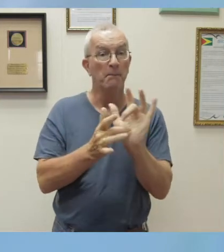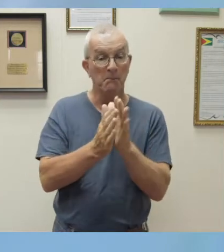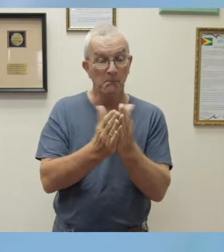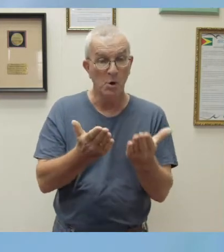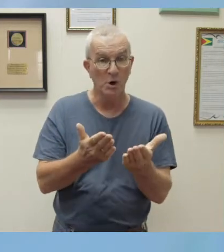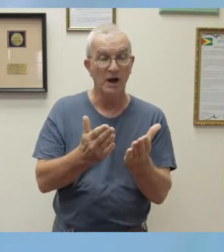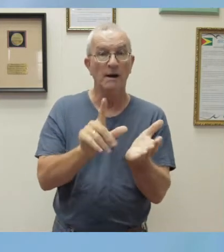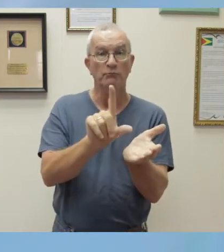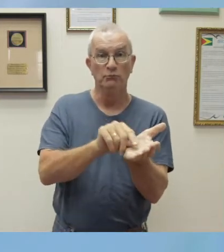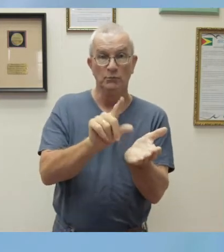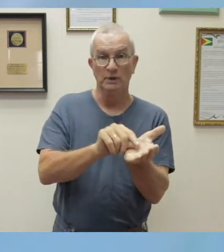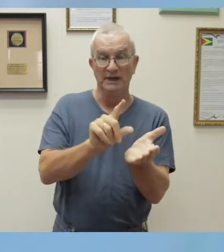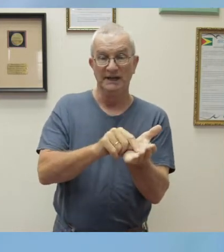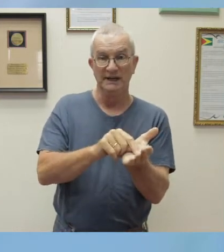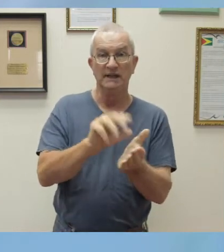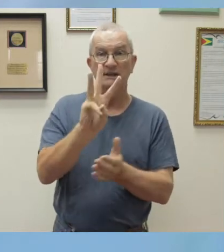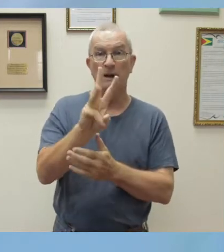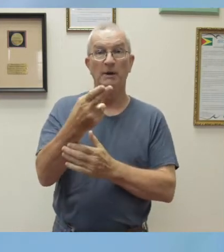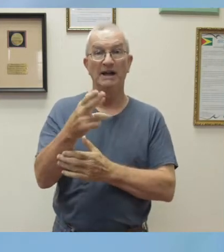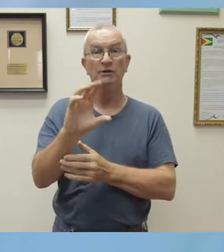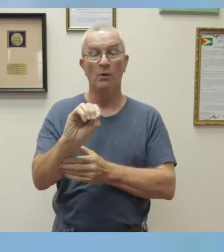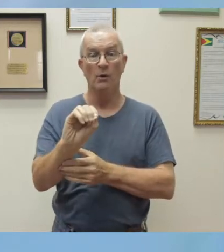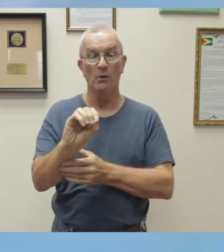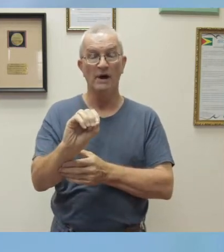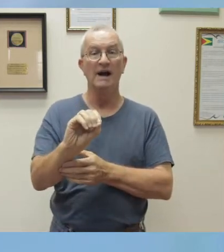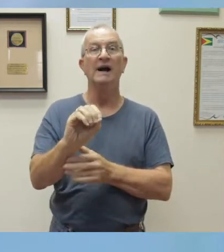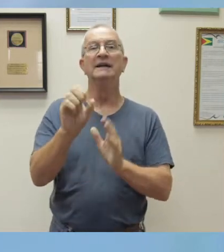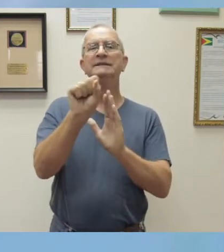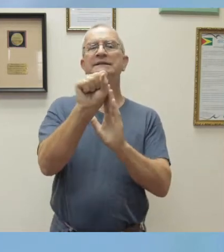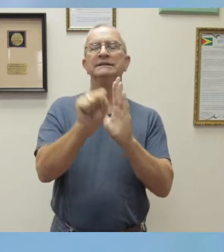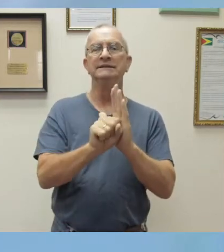State of the World's Nursing Report.